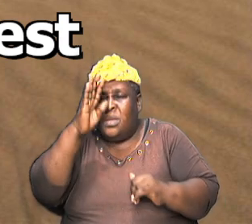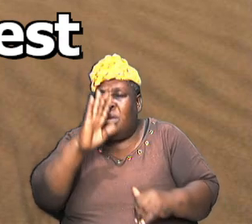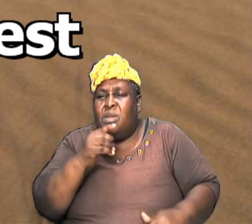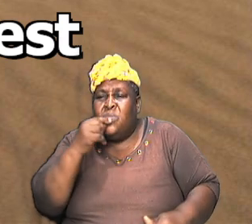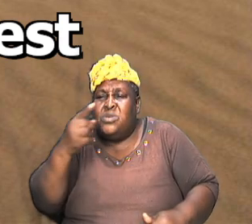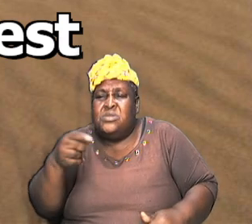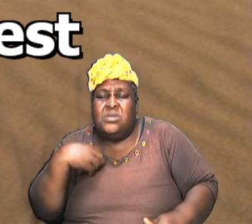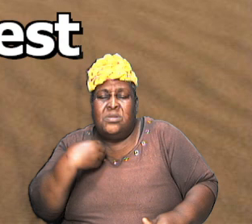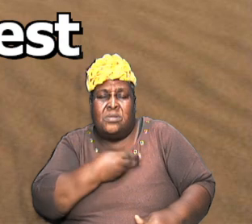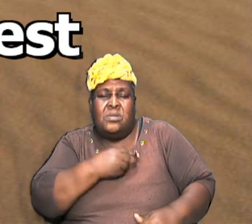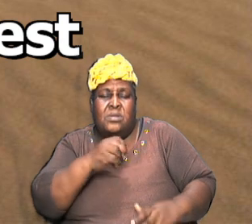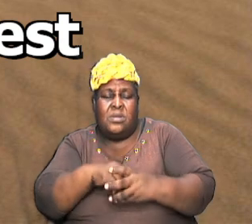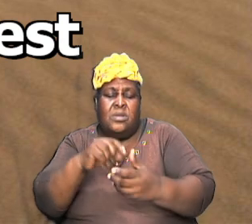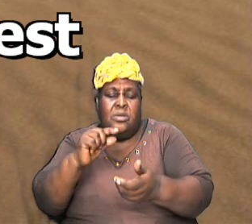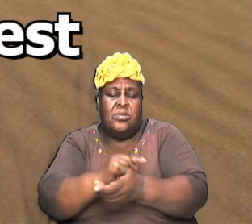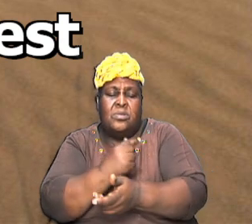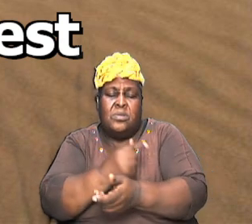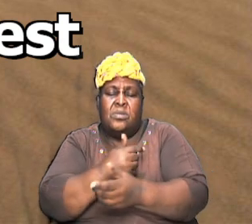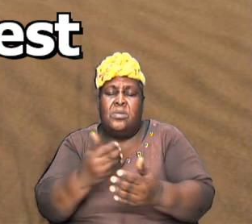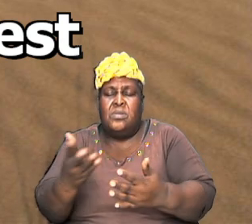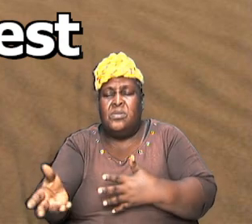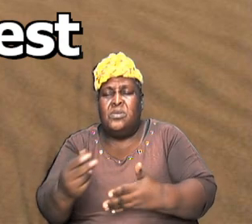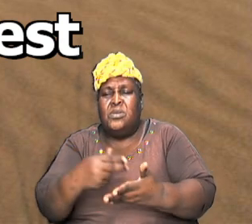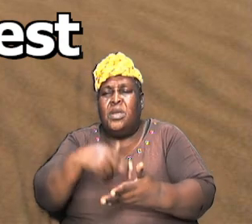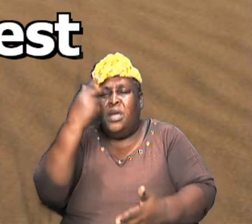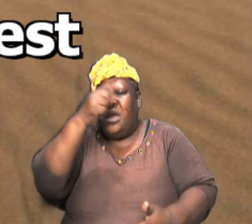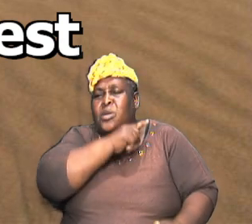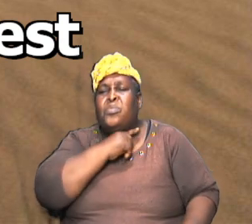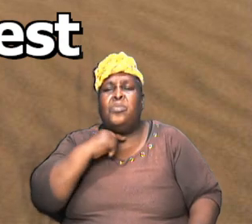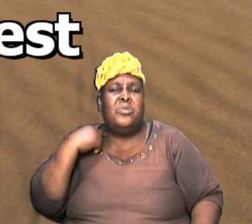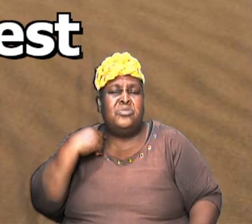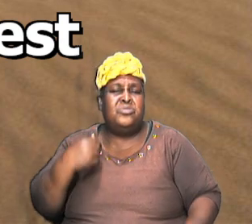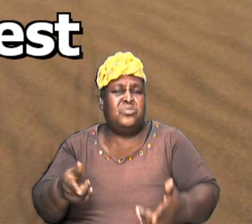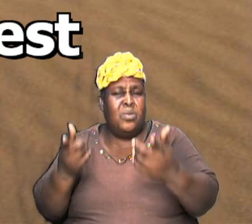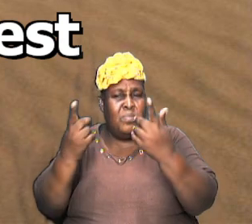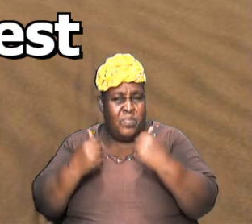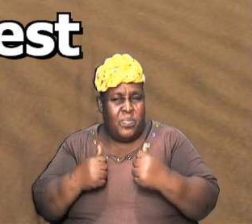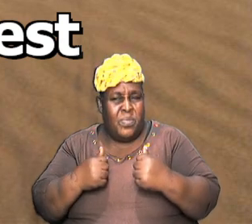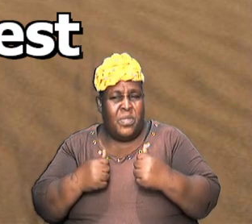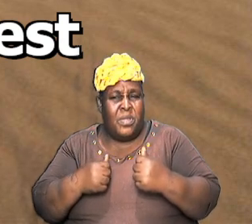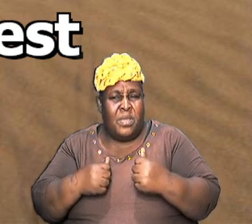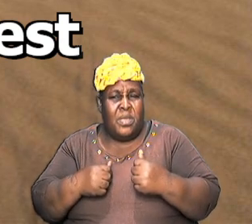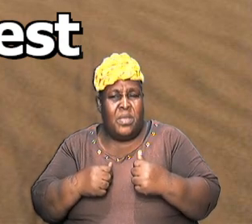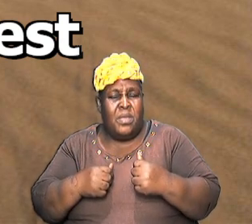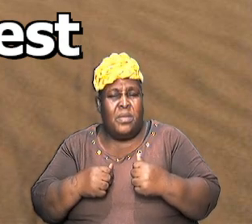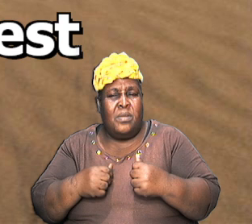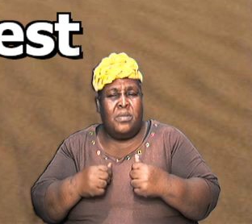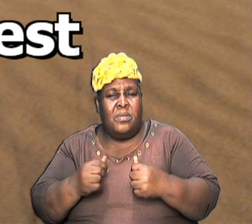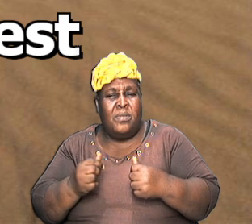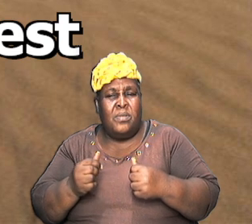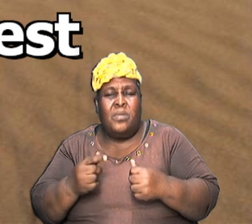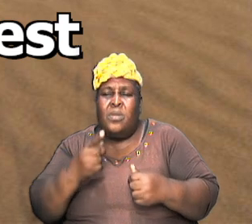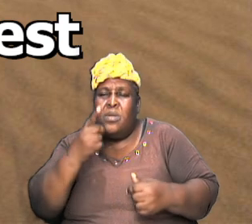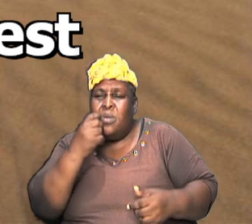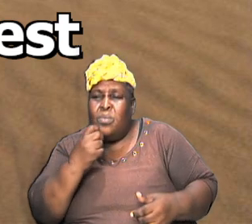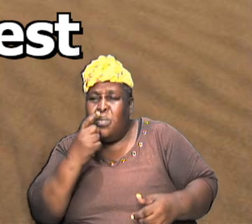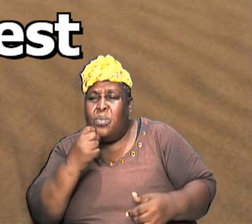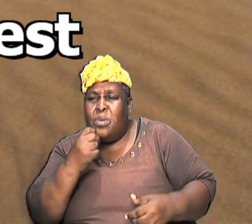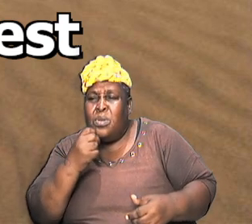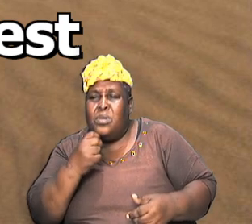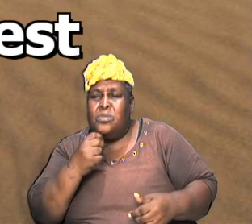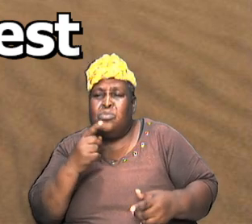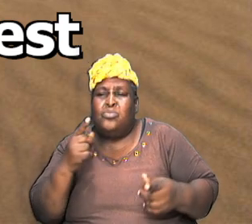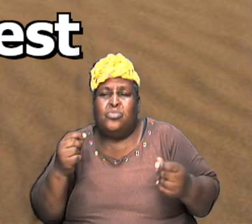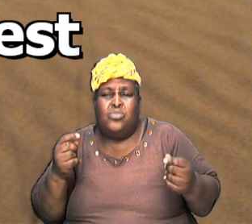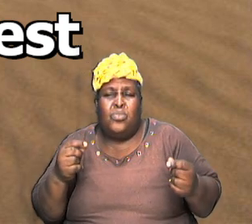telling us in Genesis that there is a high priest that is coming there is a high priest that is coming who was going to be